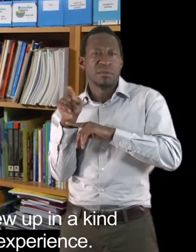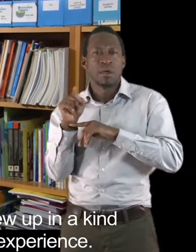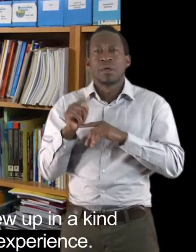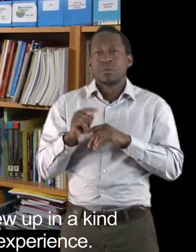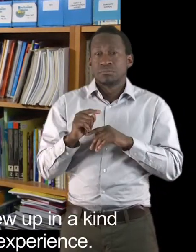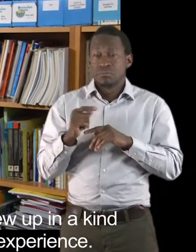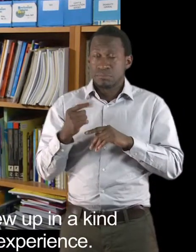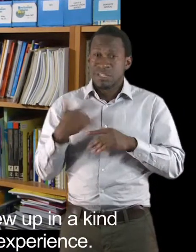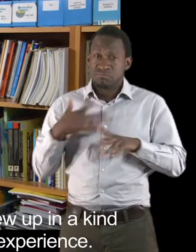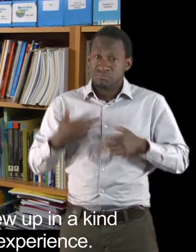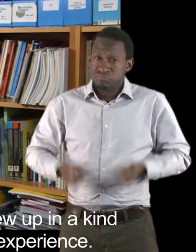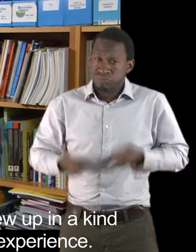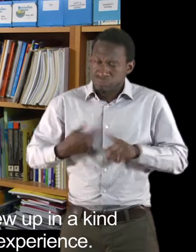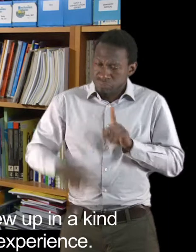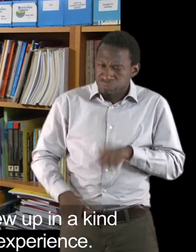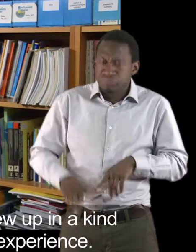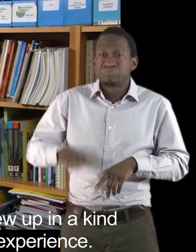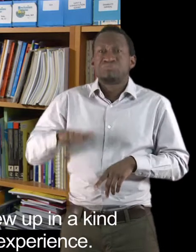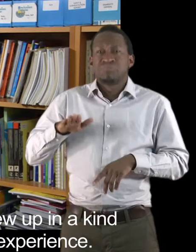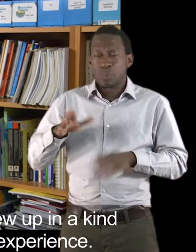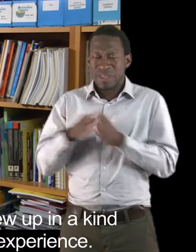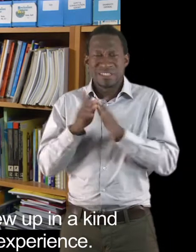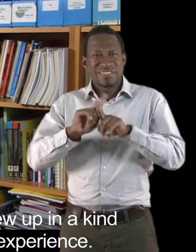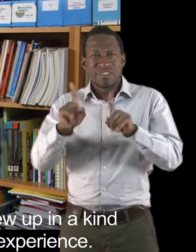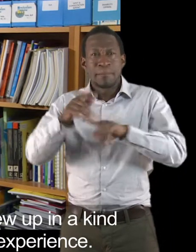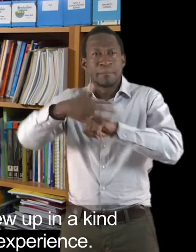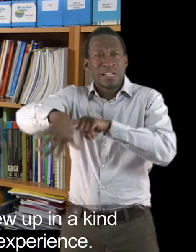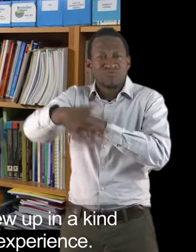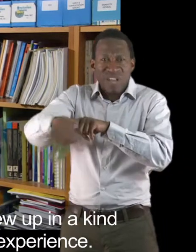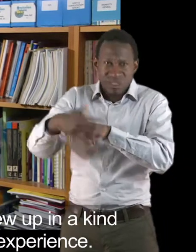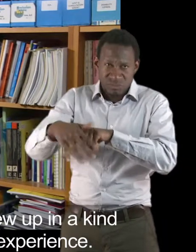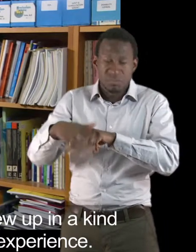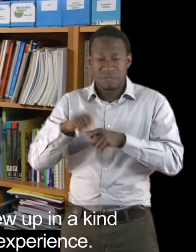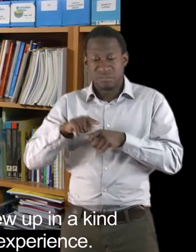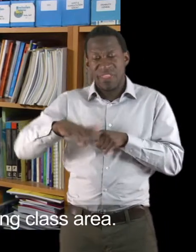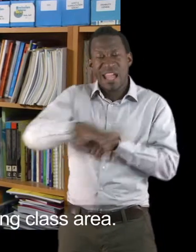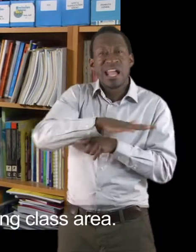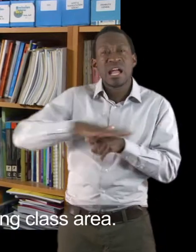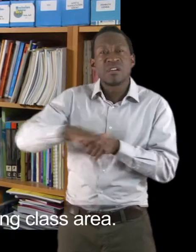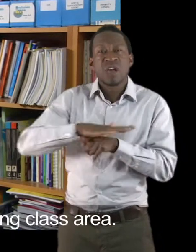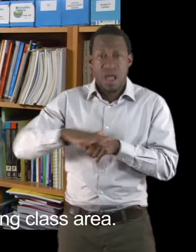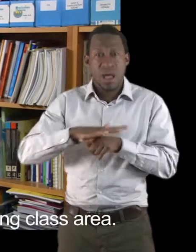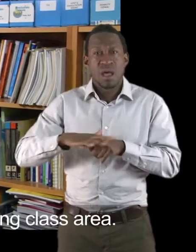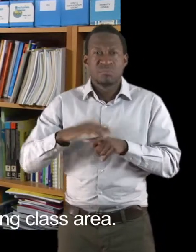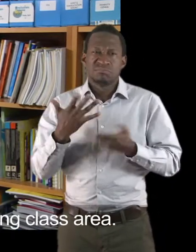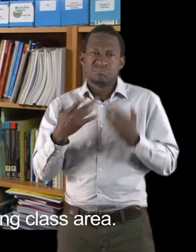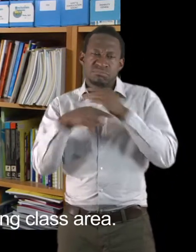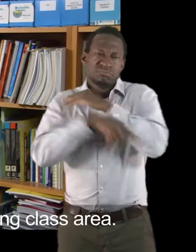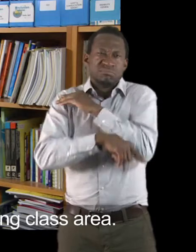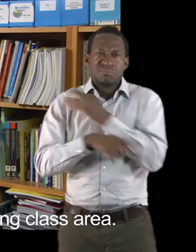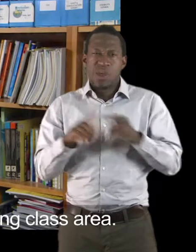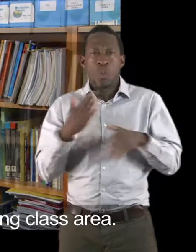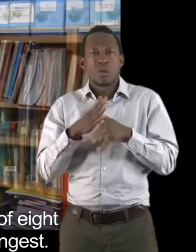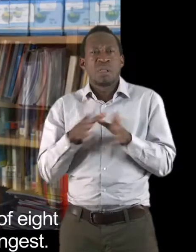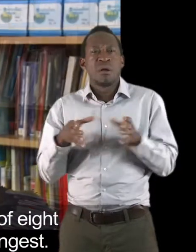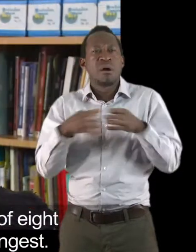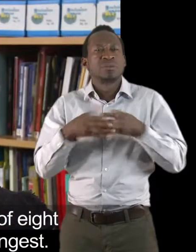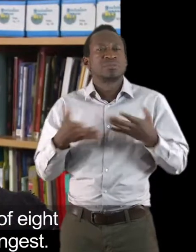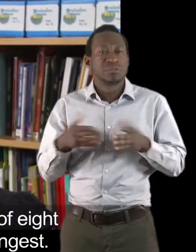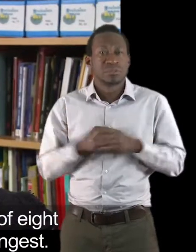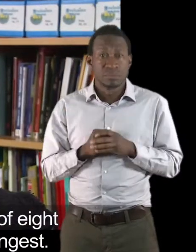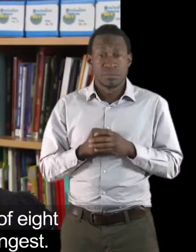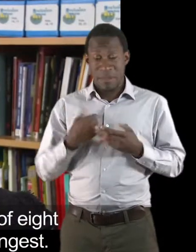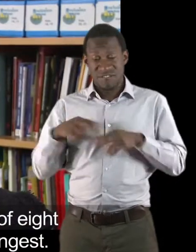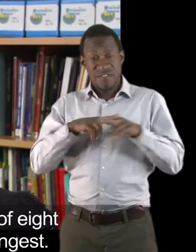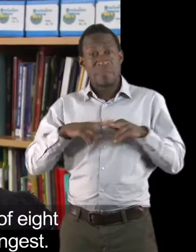you could say I grew up in a kind of mixed culture, background experience. But the area, typical working class area. I've